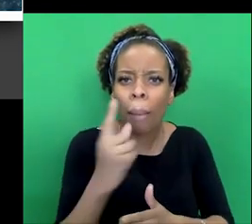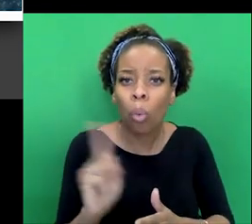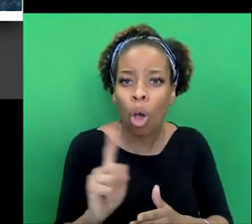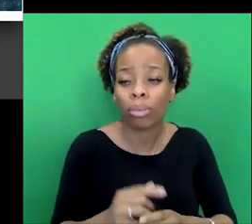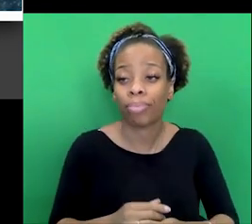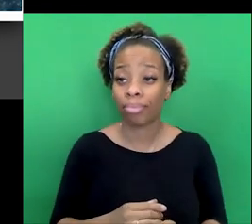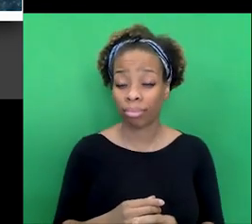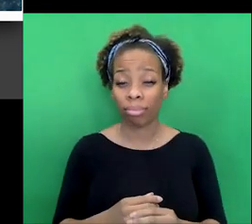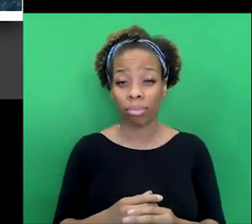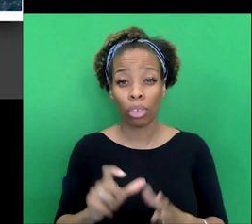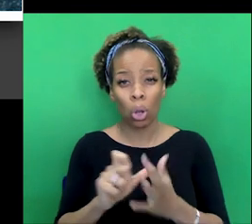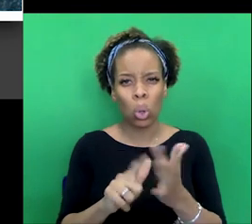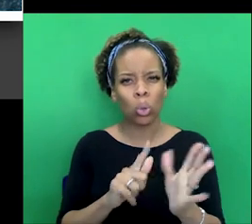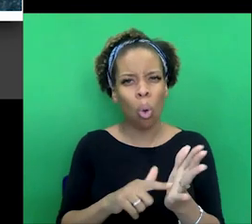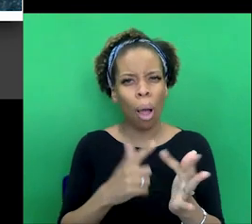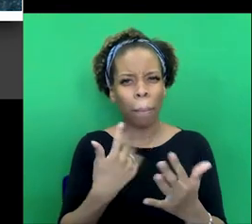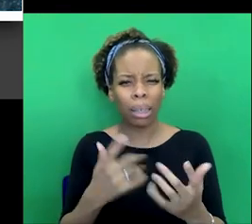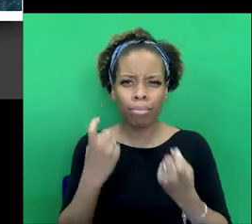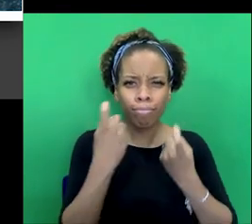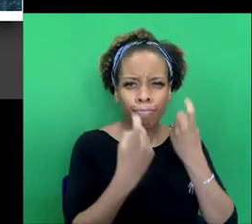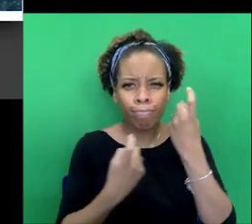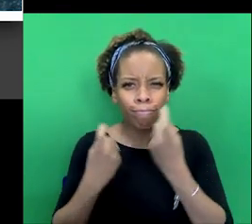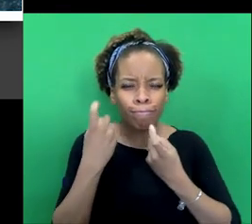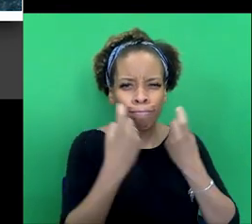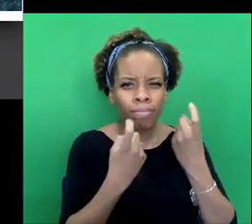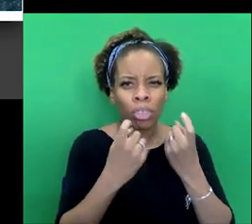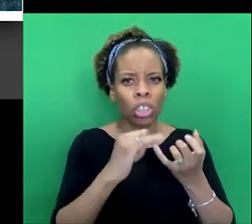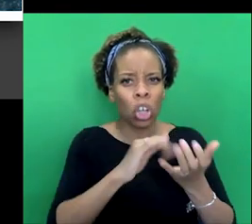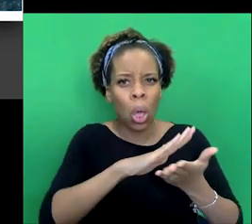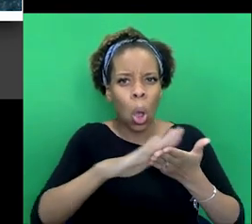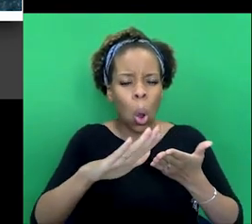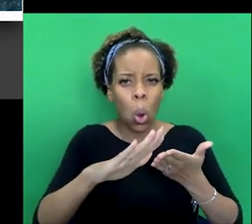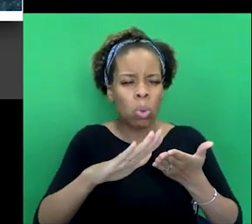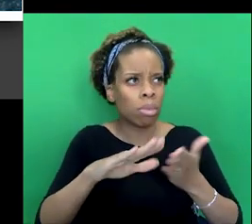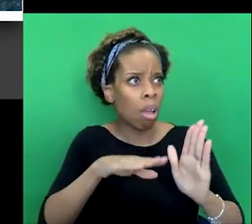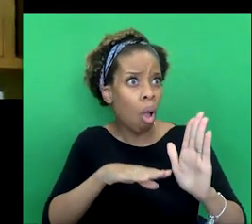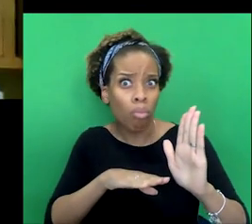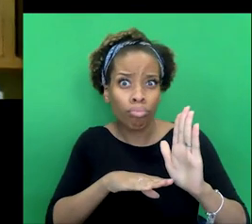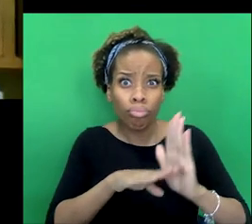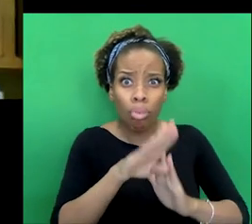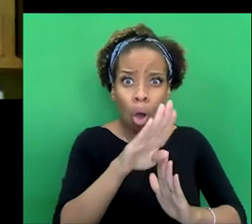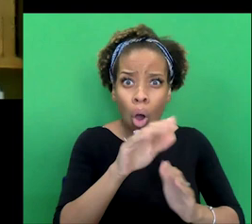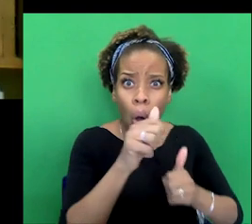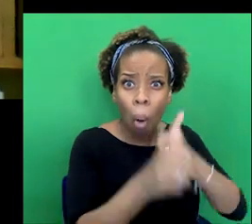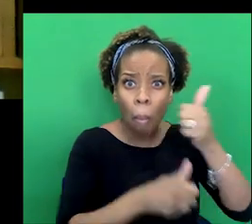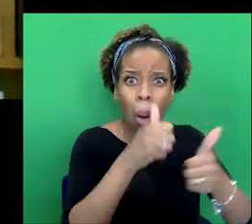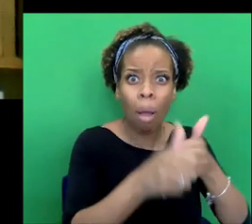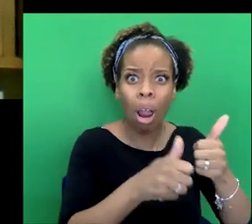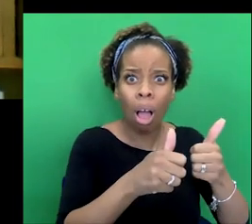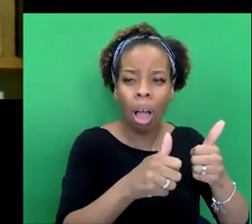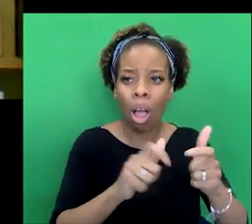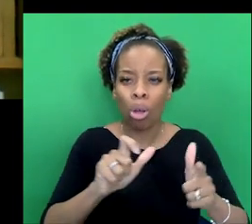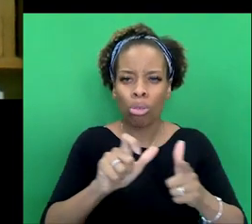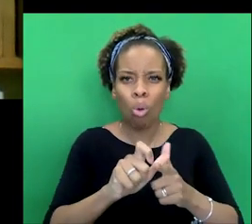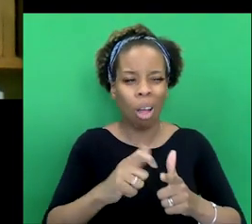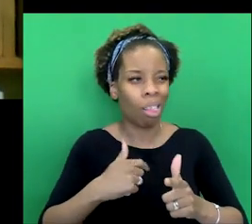Sherlock's demise really quite soon after he started to be successful. his mother persuaded him to hold